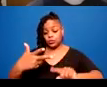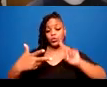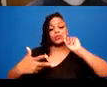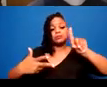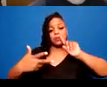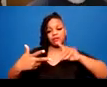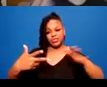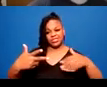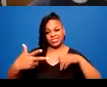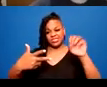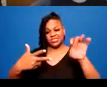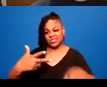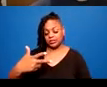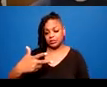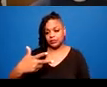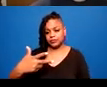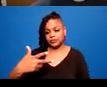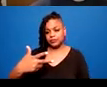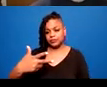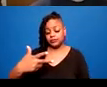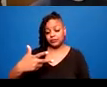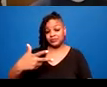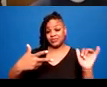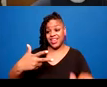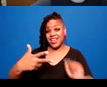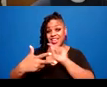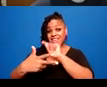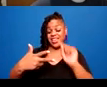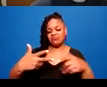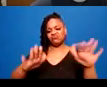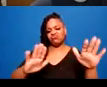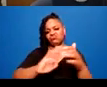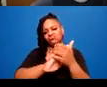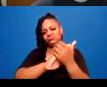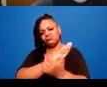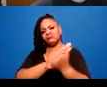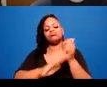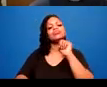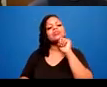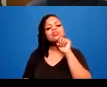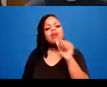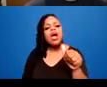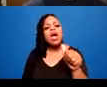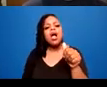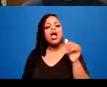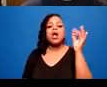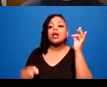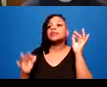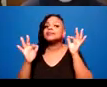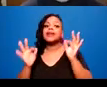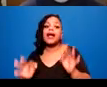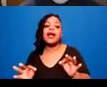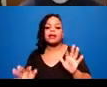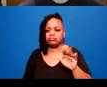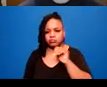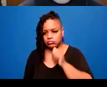that are automatic and not controlled, they're not decisions and they're a natural trauma response when